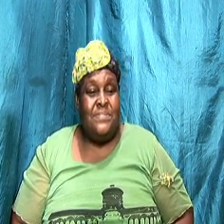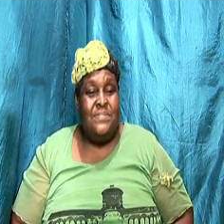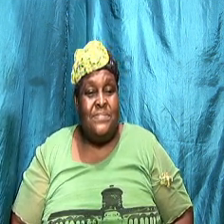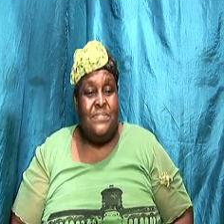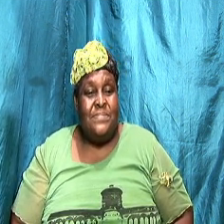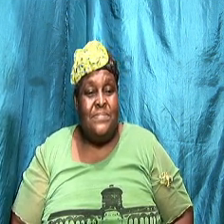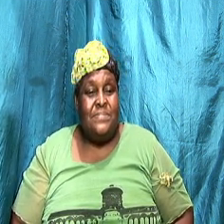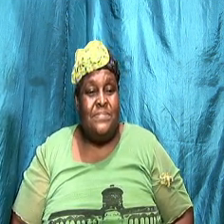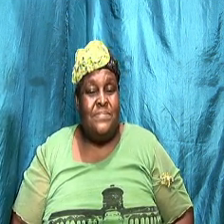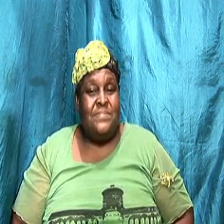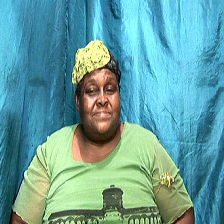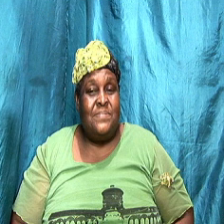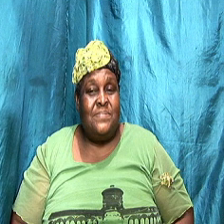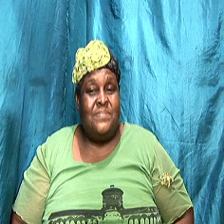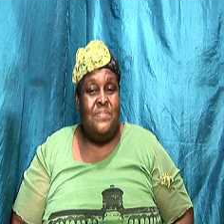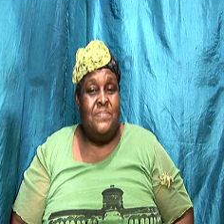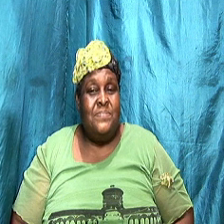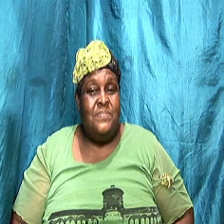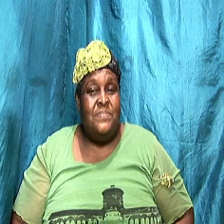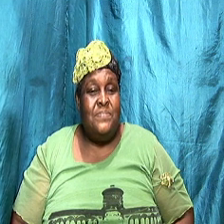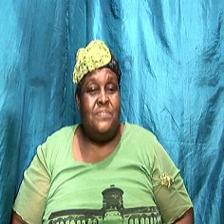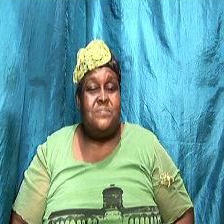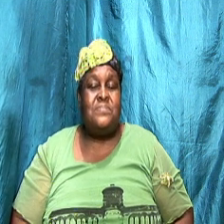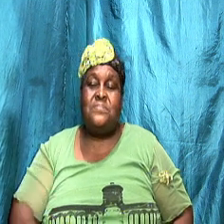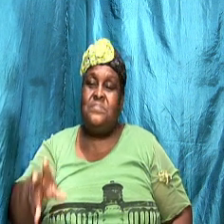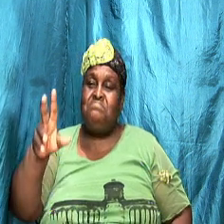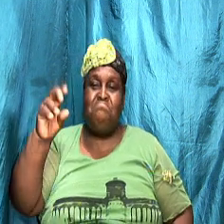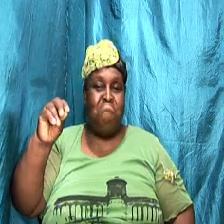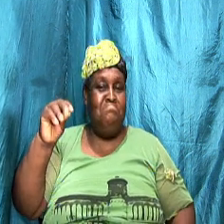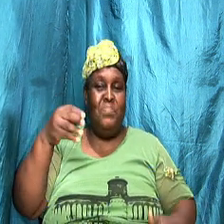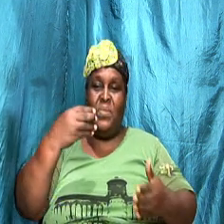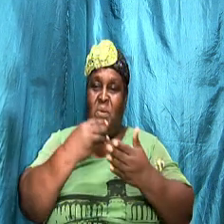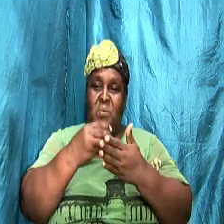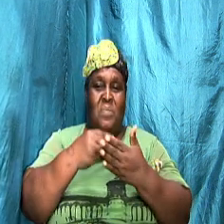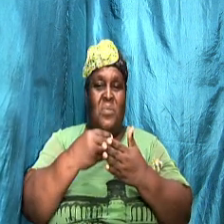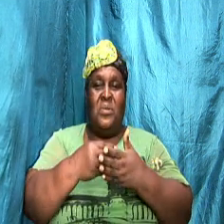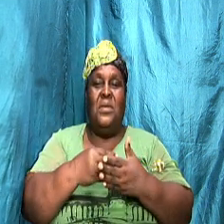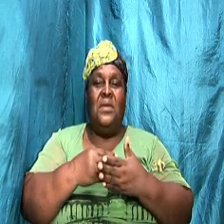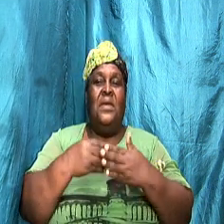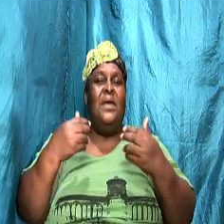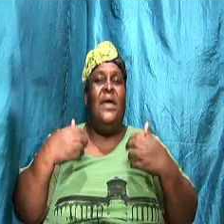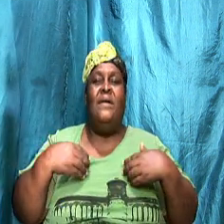but no money we have to get creative